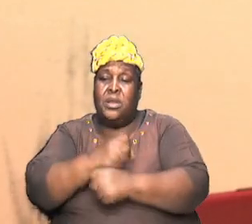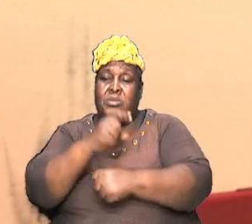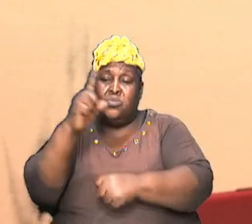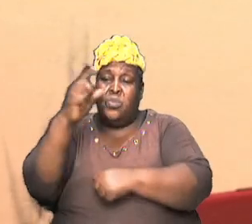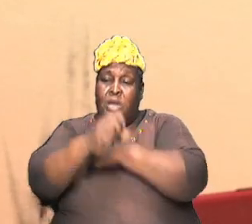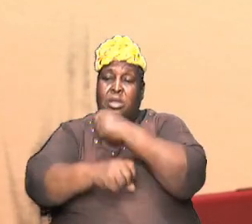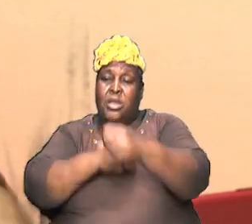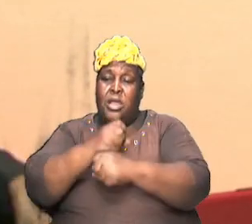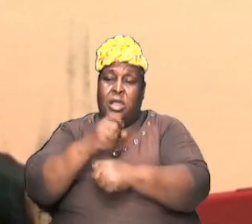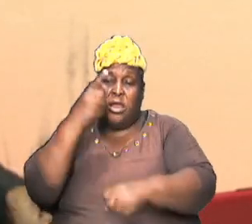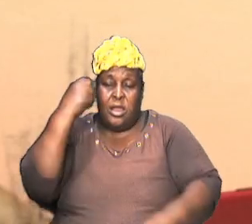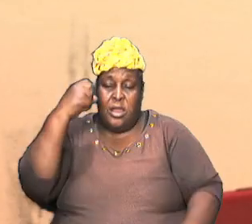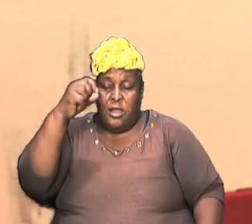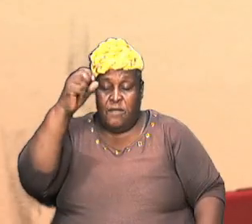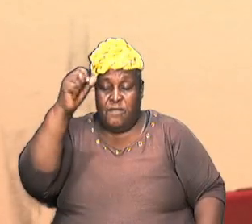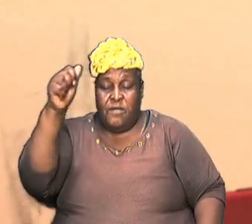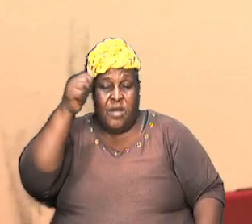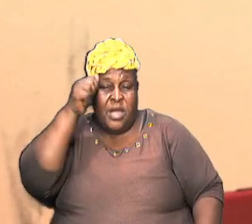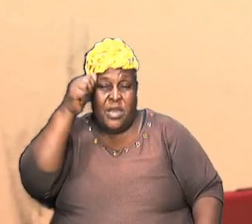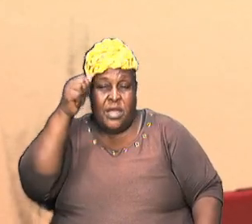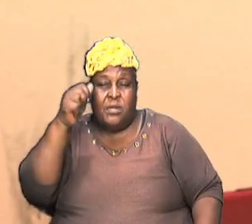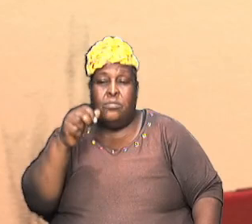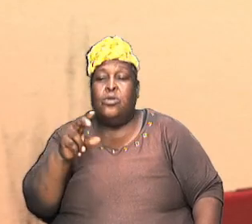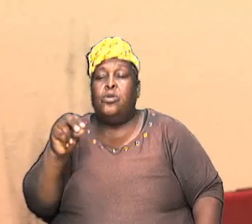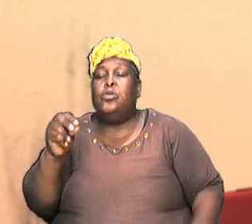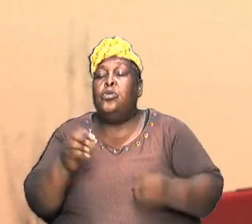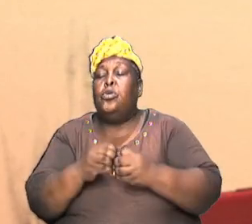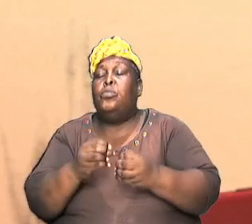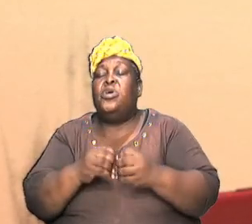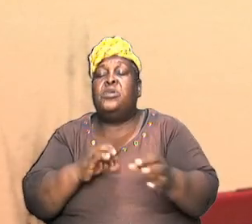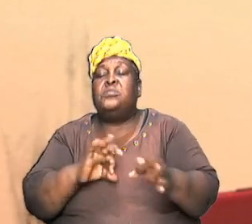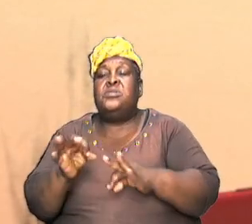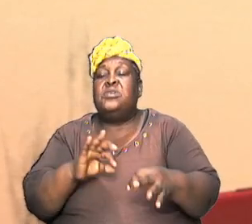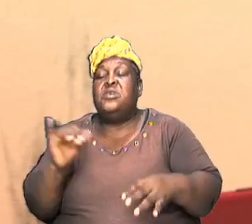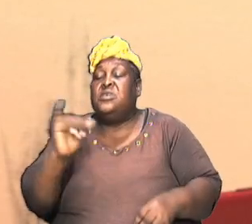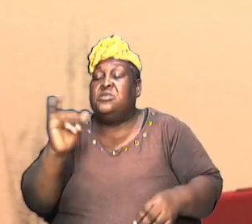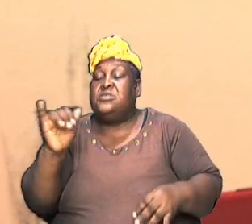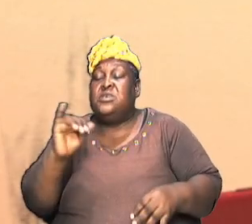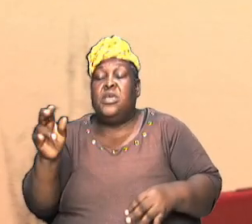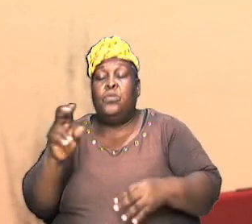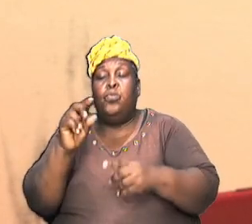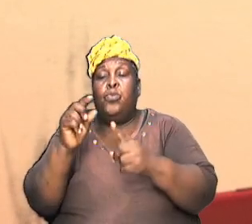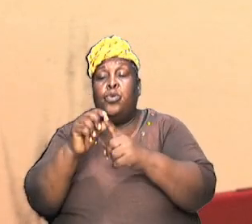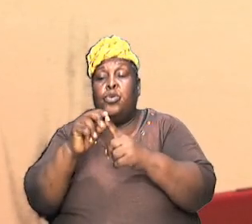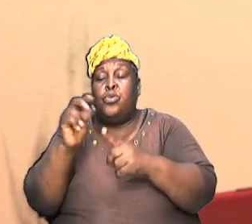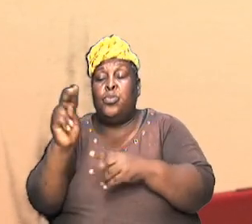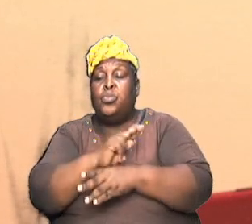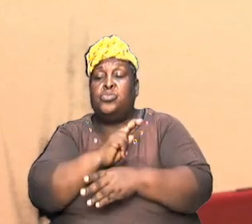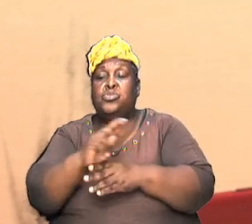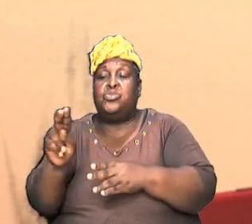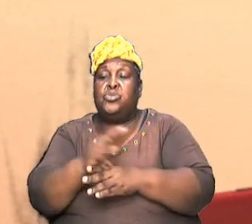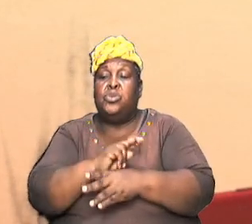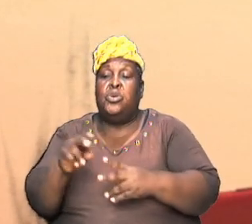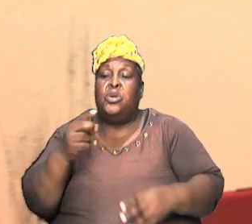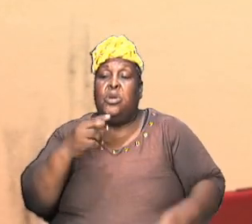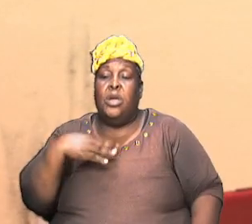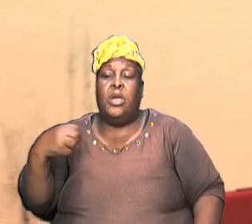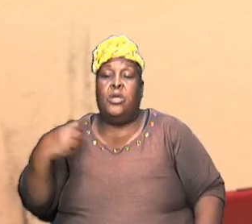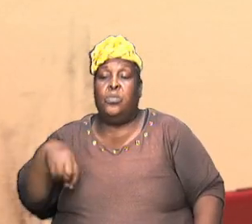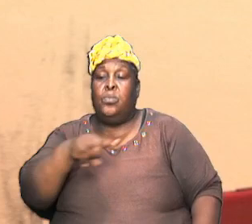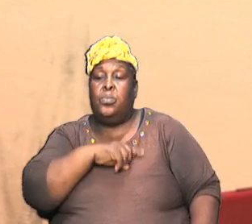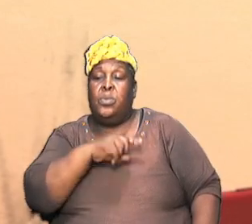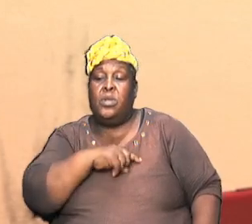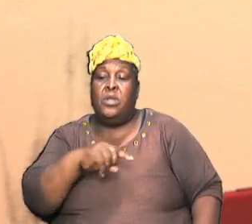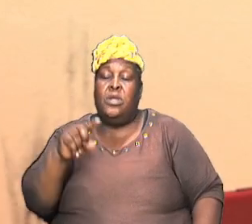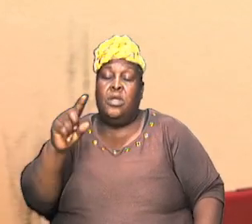it didn't give us any other explanation is the same word that was used and we know if he was living for 900